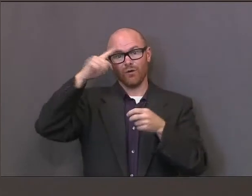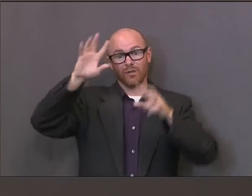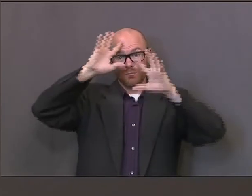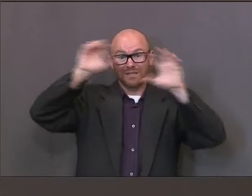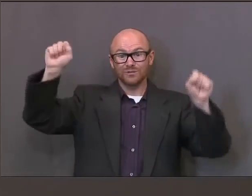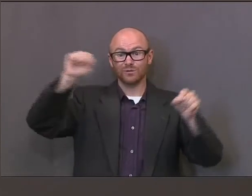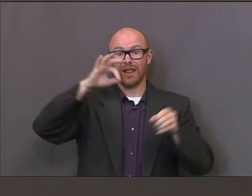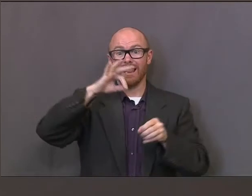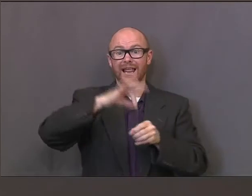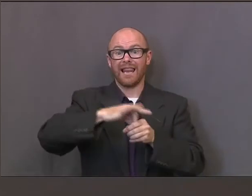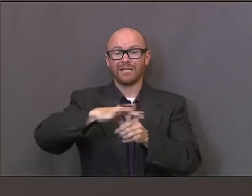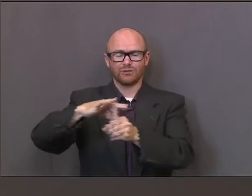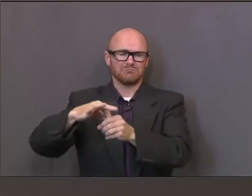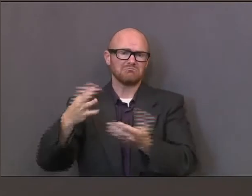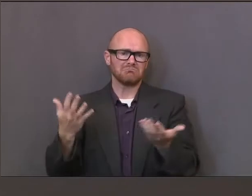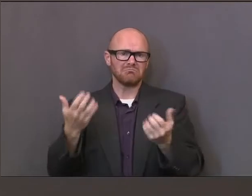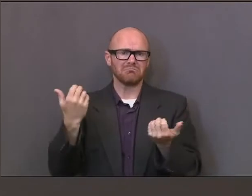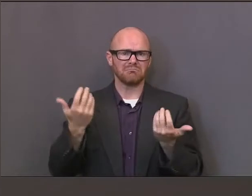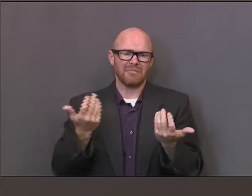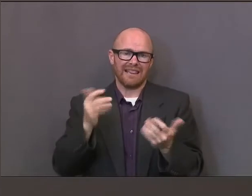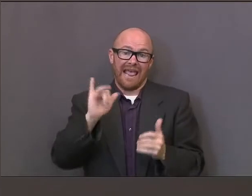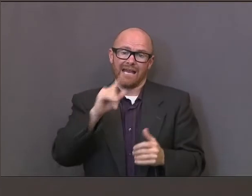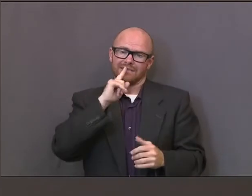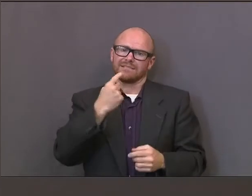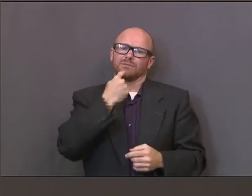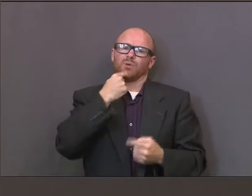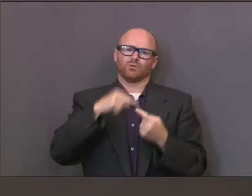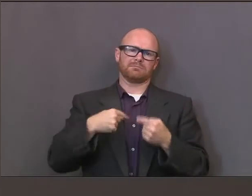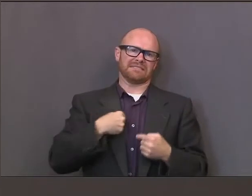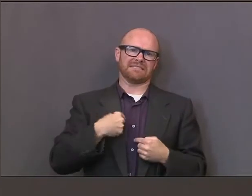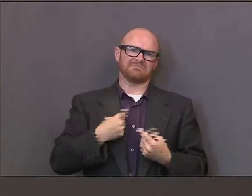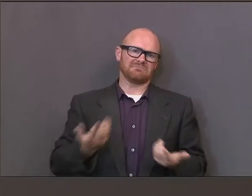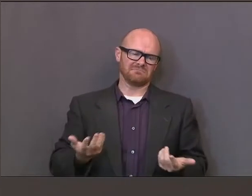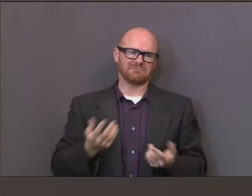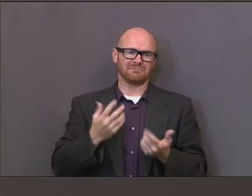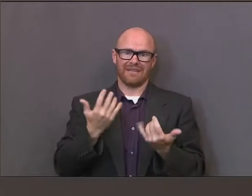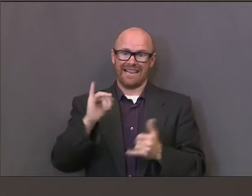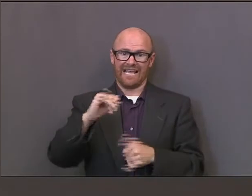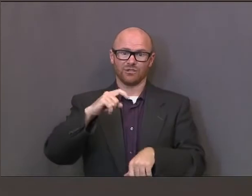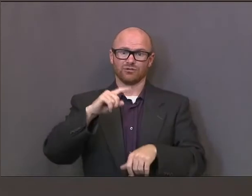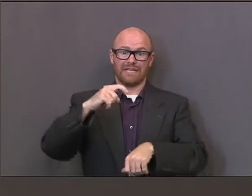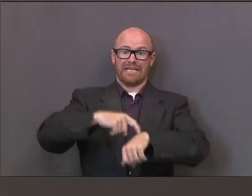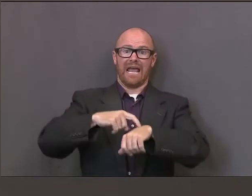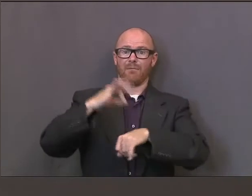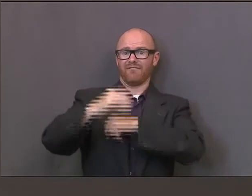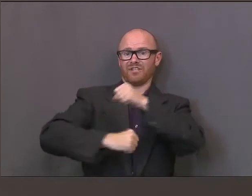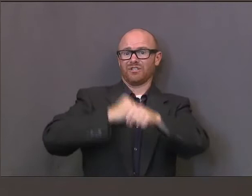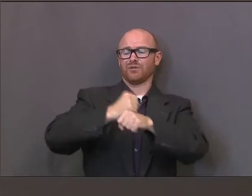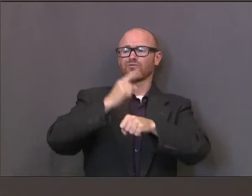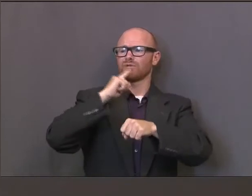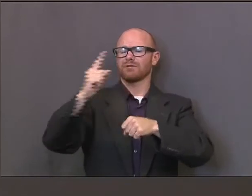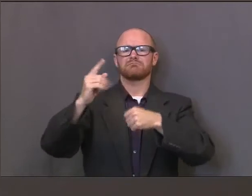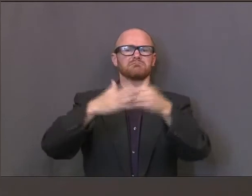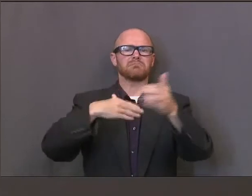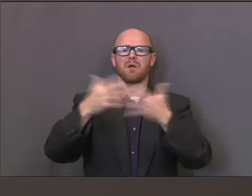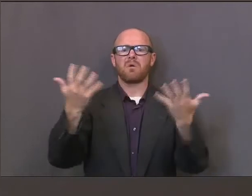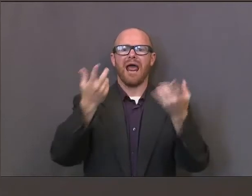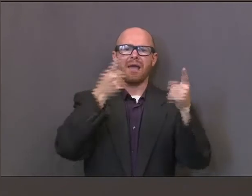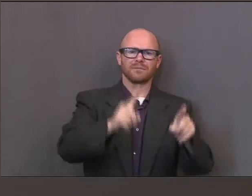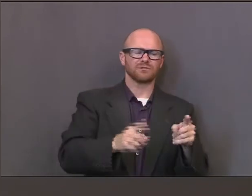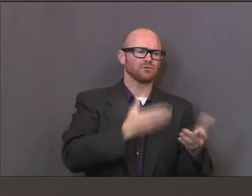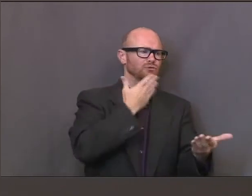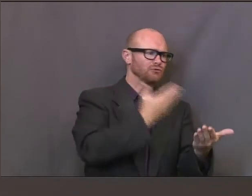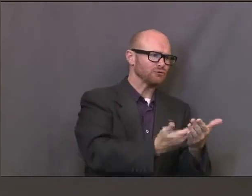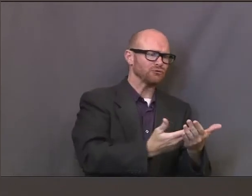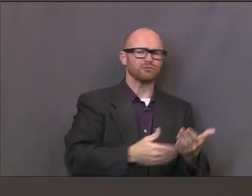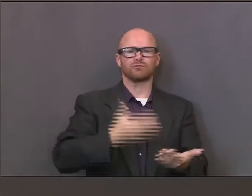is disappointing to all of us. It just happens to be the time of year. So no matter what happens, you know, good, bad, or